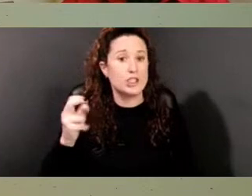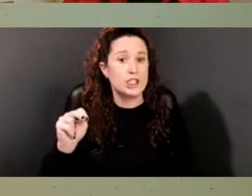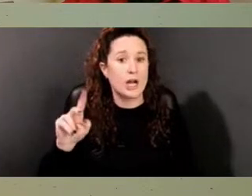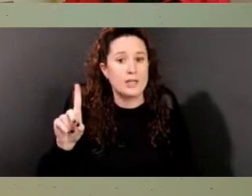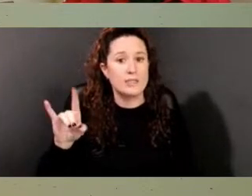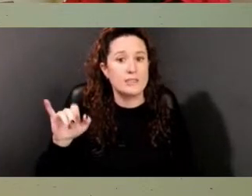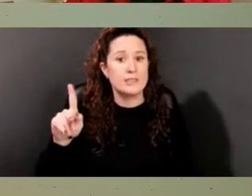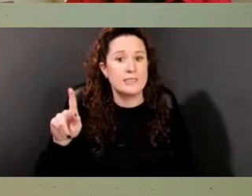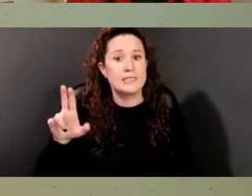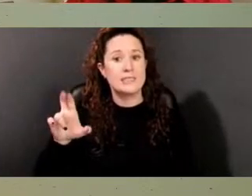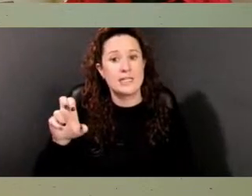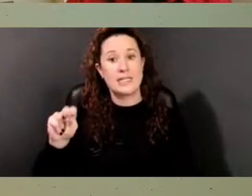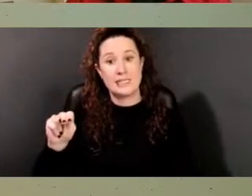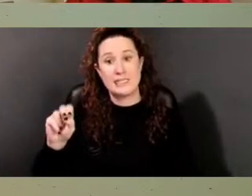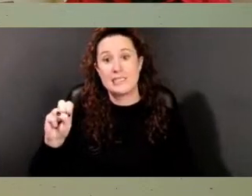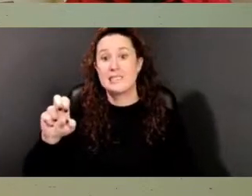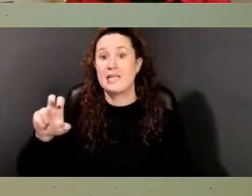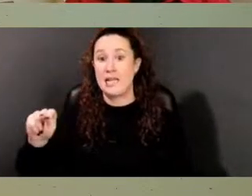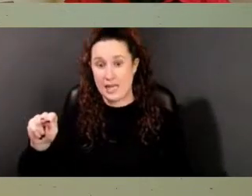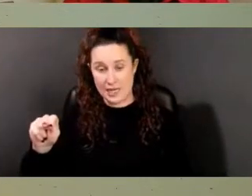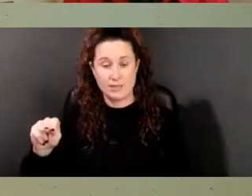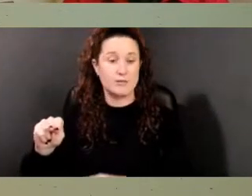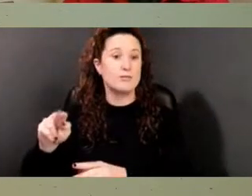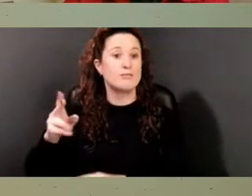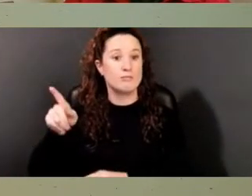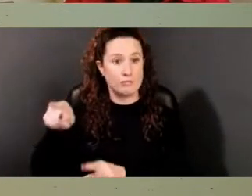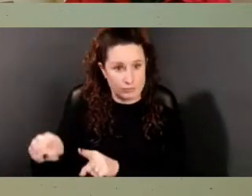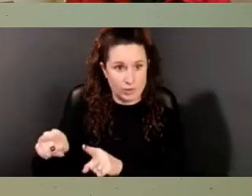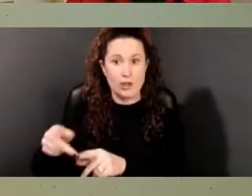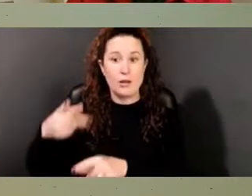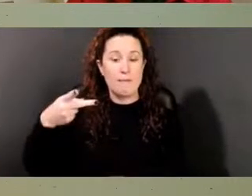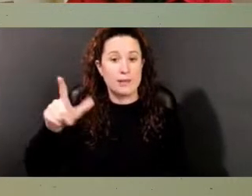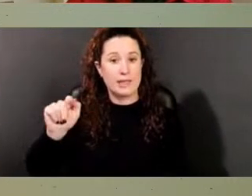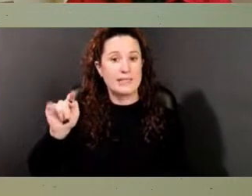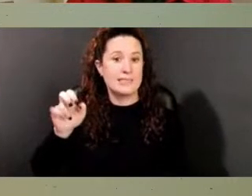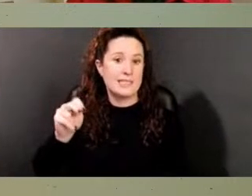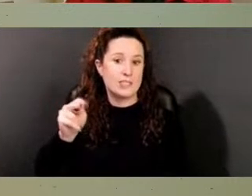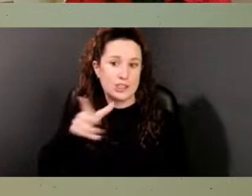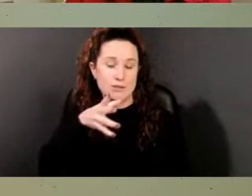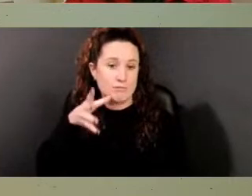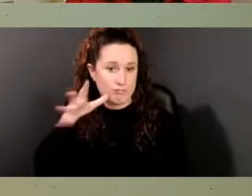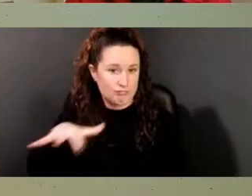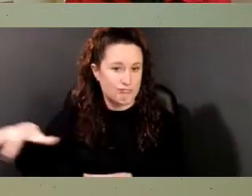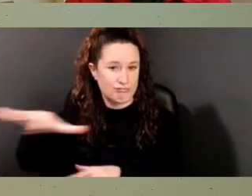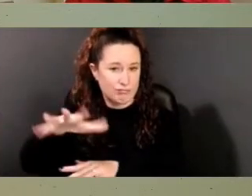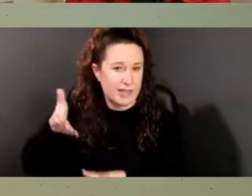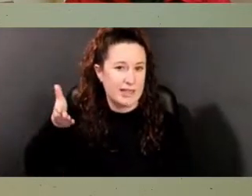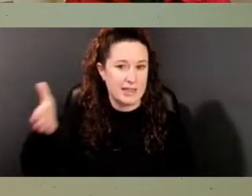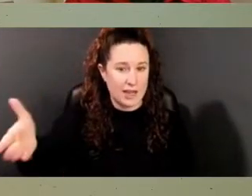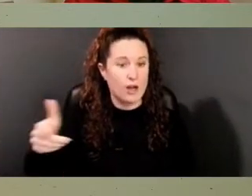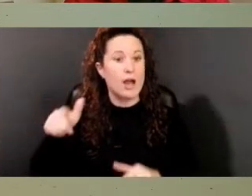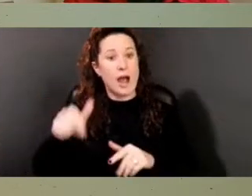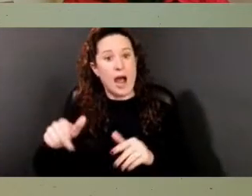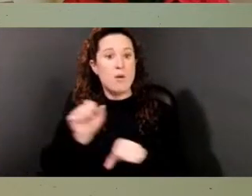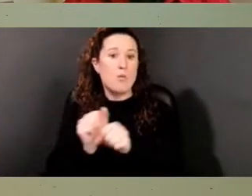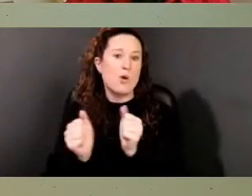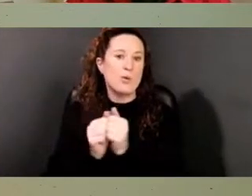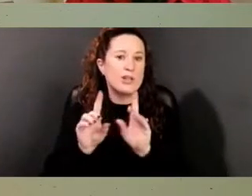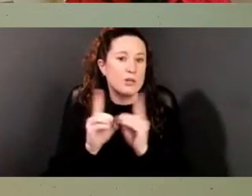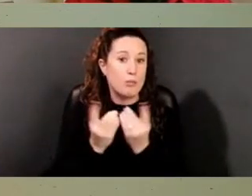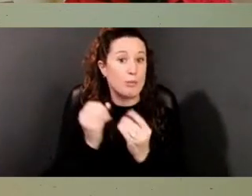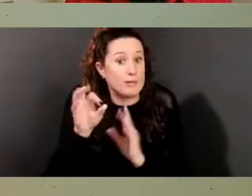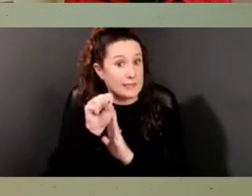historic site that is administered by the Delaware Division of Historical and Cultural Affairs, which is a division under the Department of State.